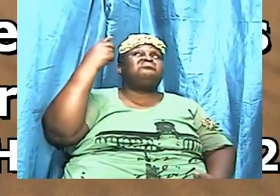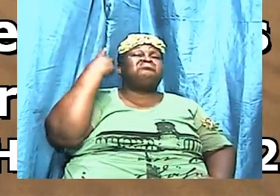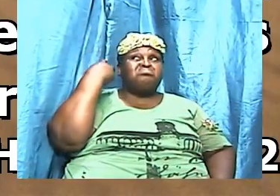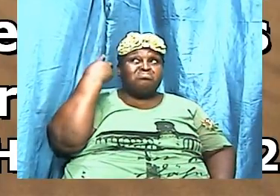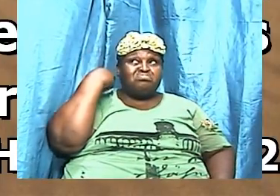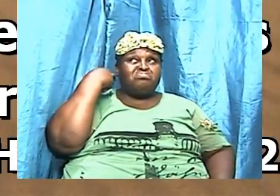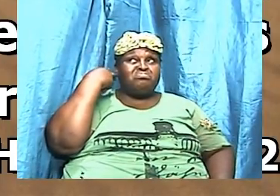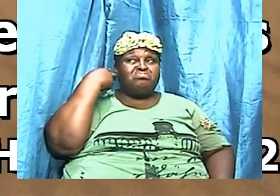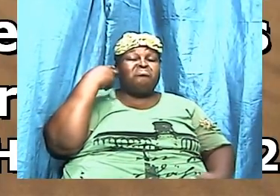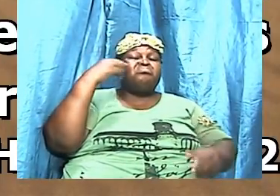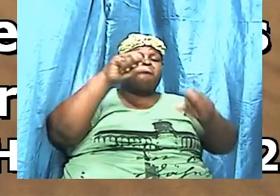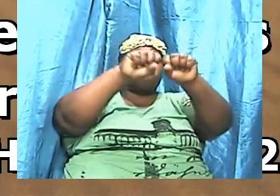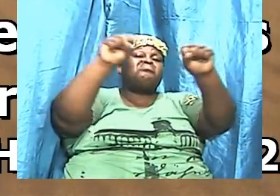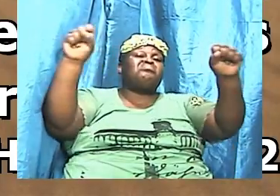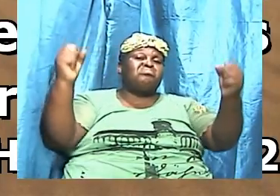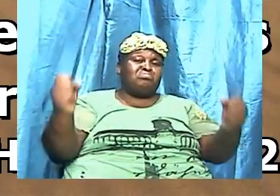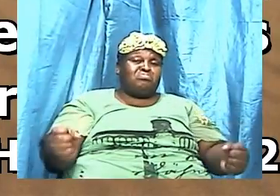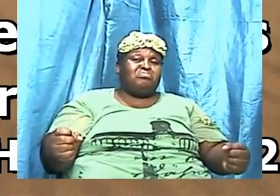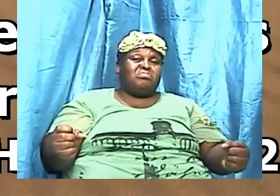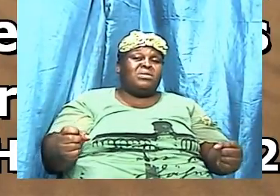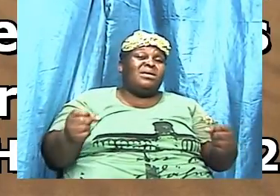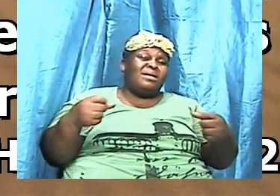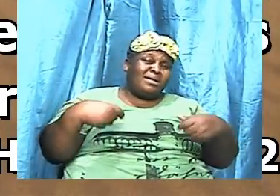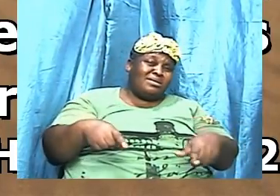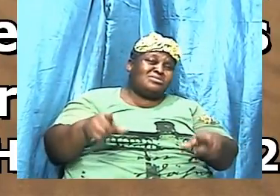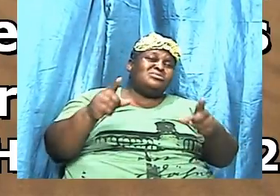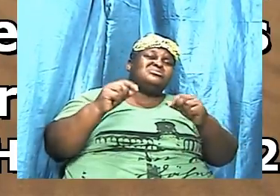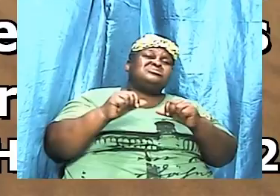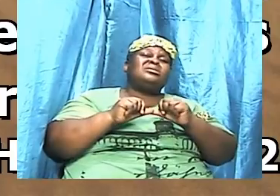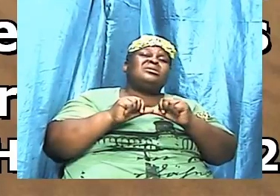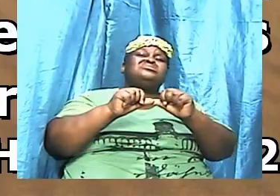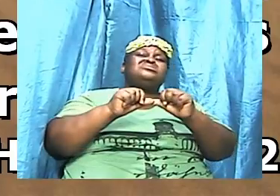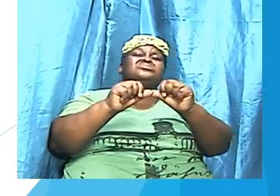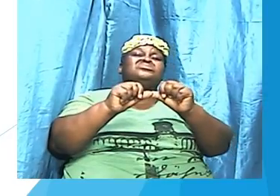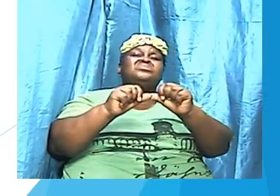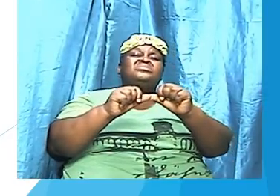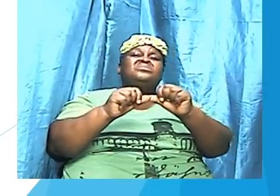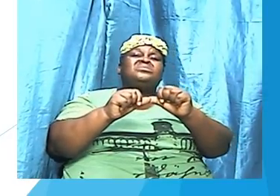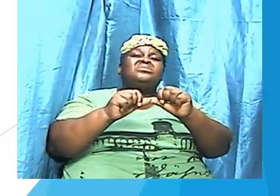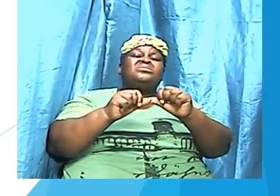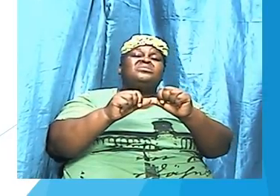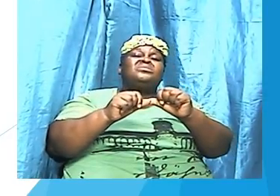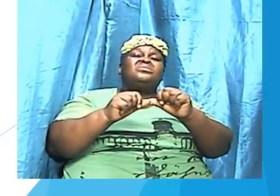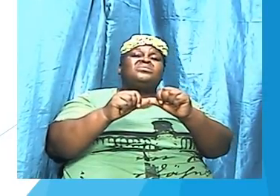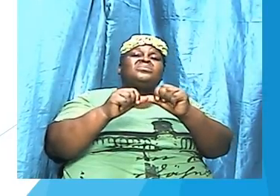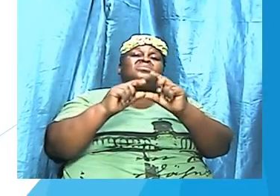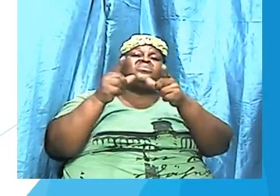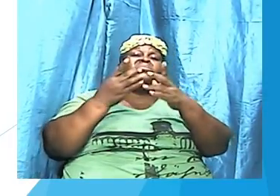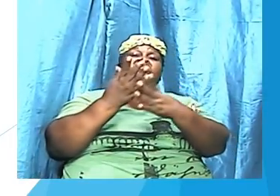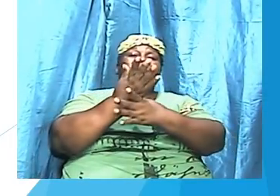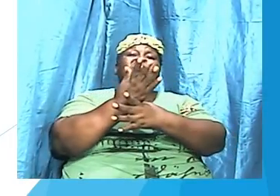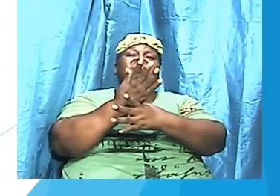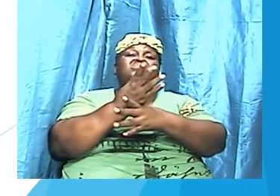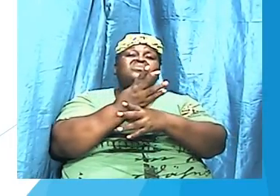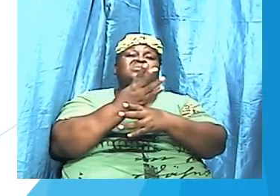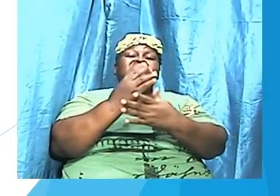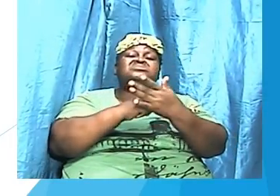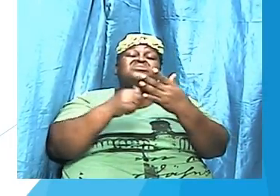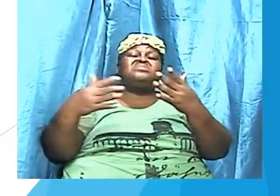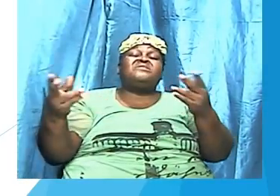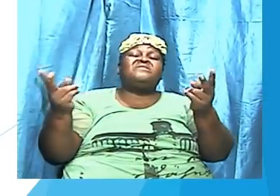look at the slide and let us go through something that is very, very, very